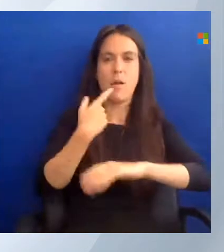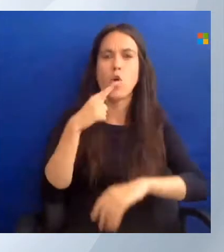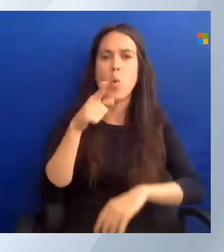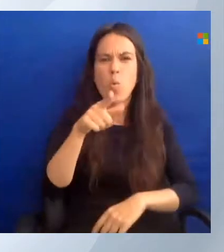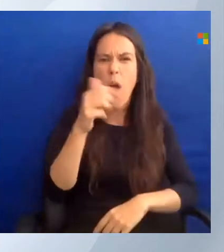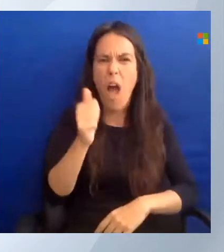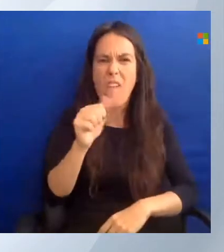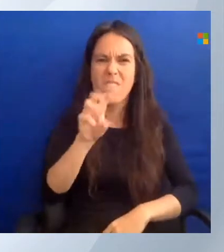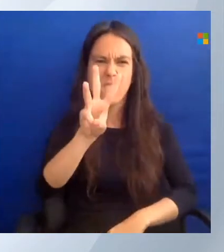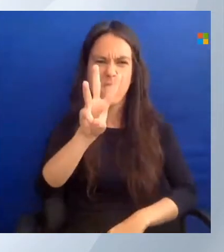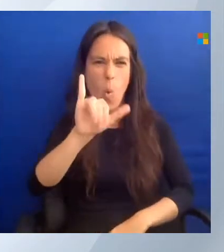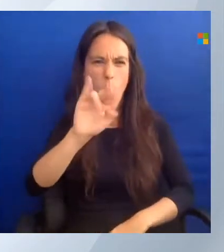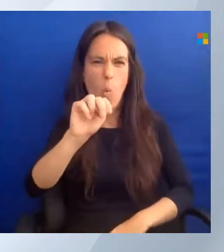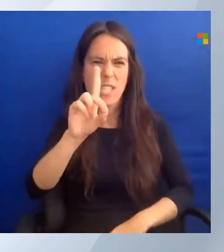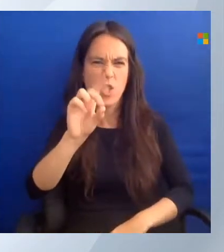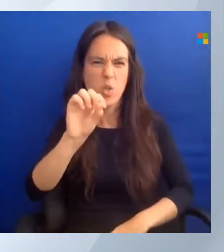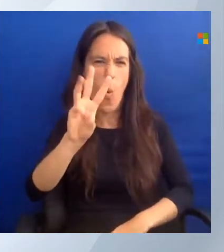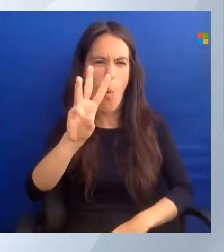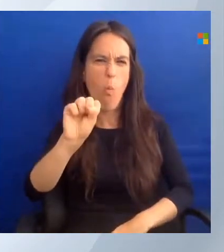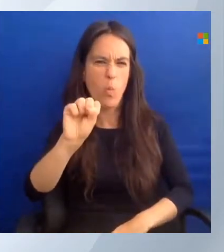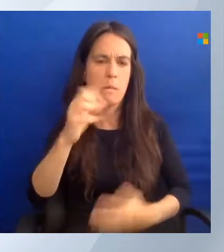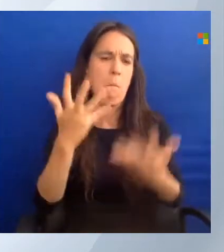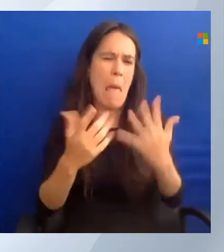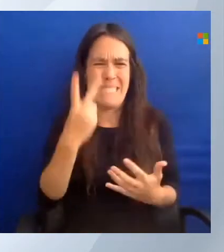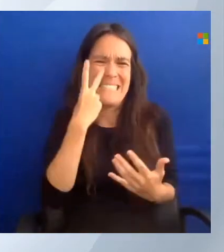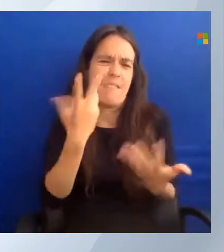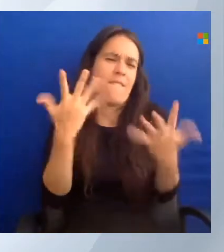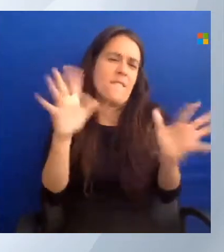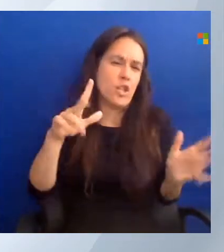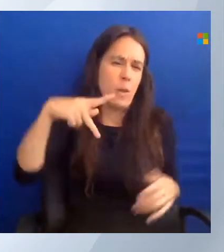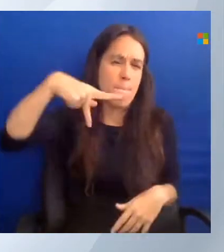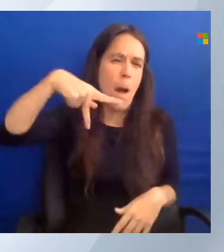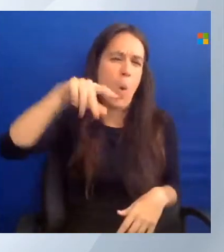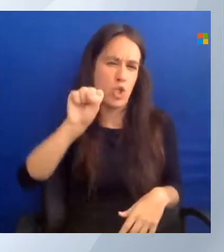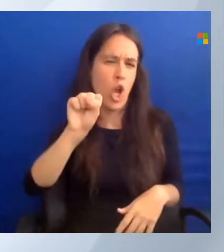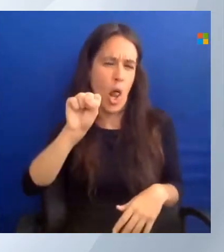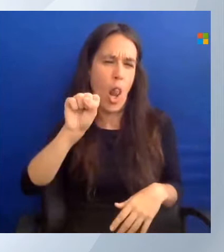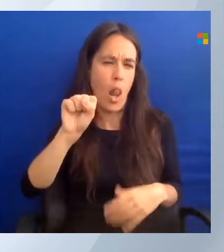have probably seen PowerShell. And are probably familiar with it.